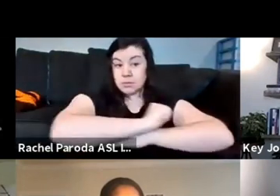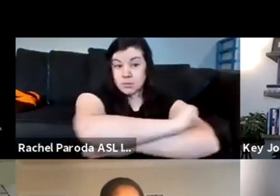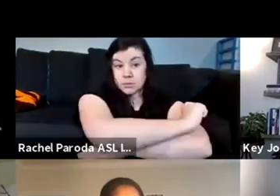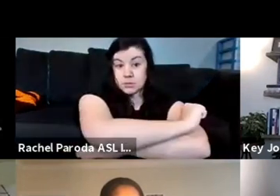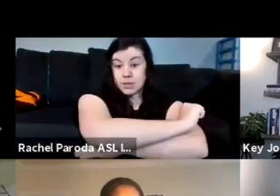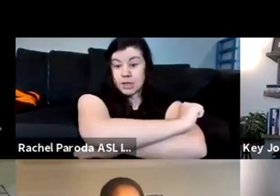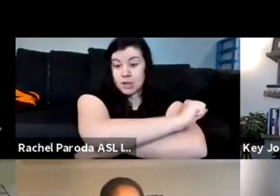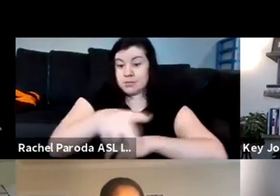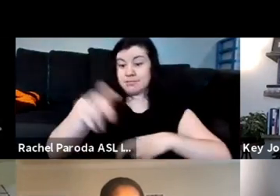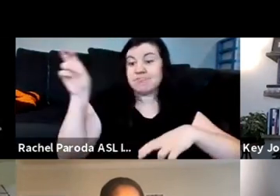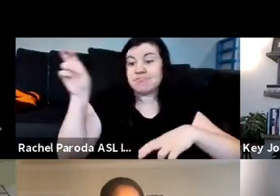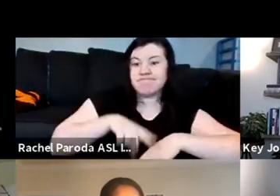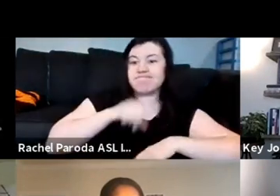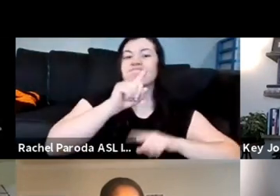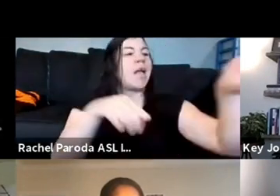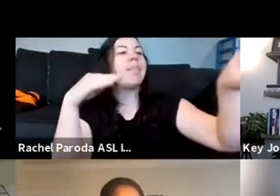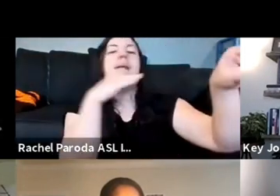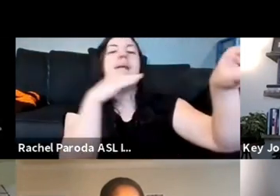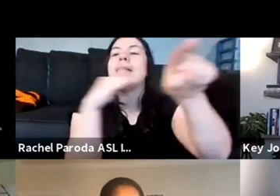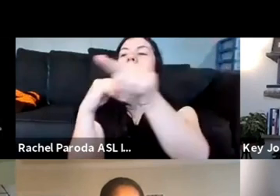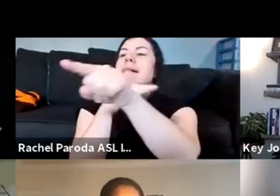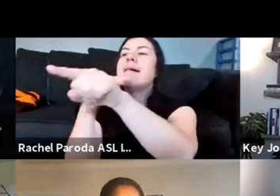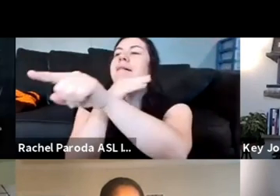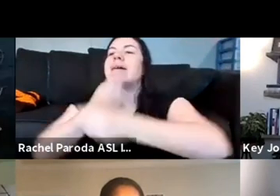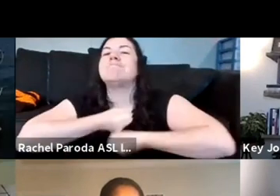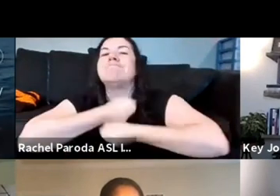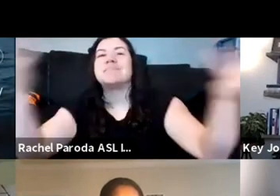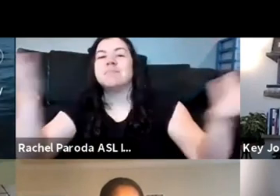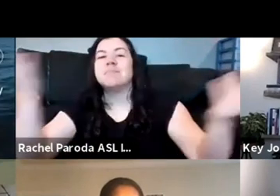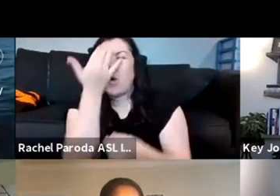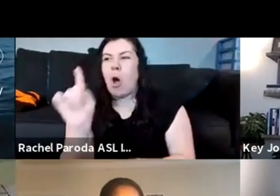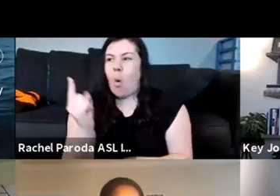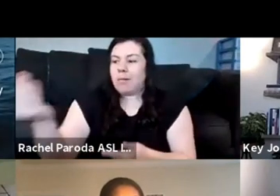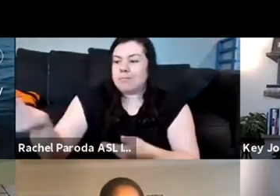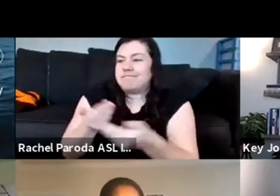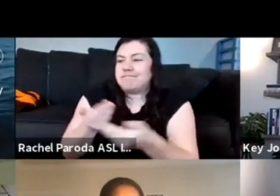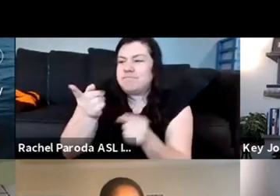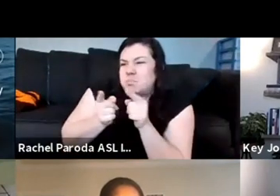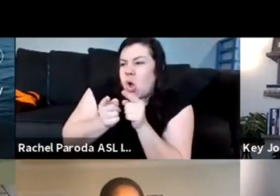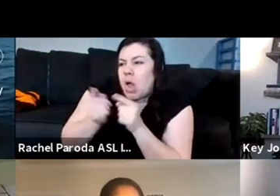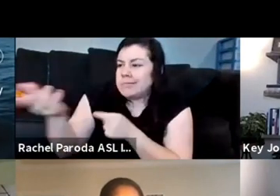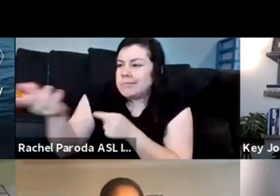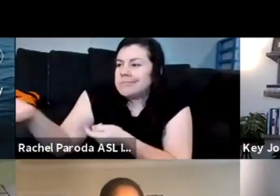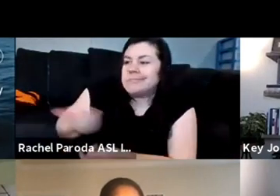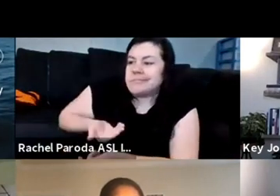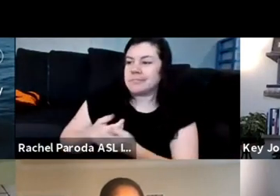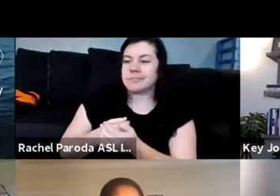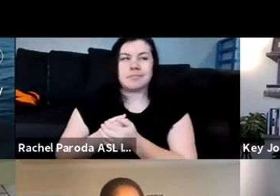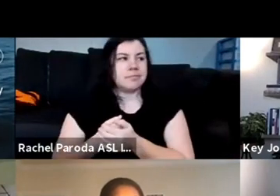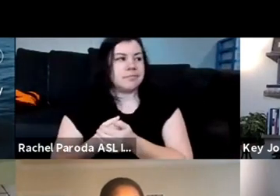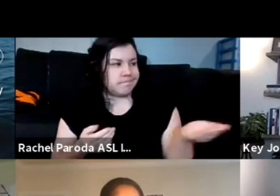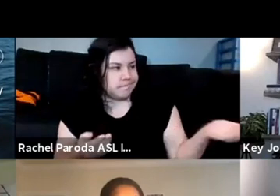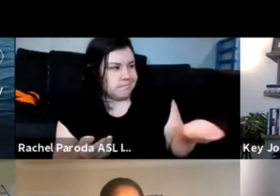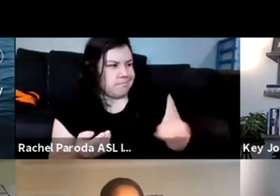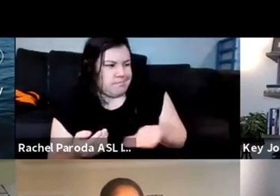the bullshit out um and it helped us because we were only being invited in little bits and pieces at this time so it was like then we stringing on